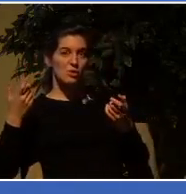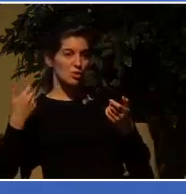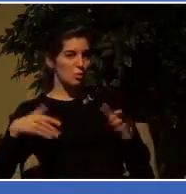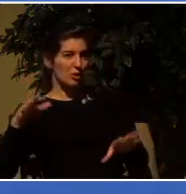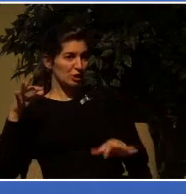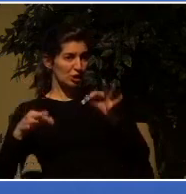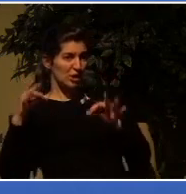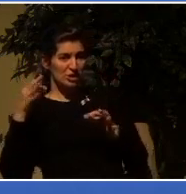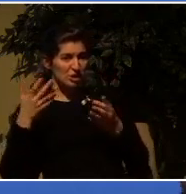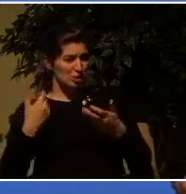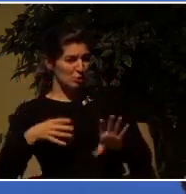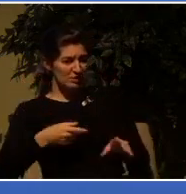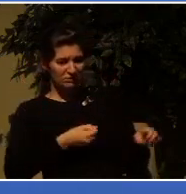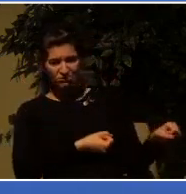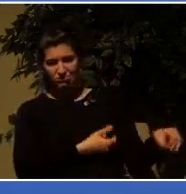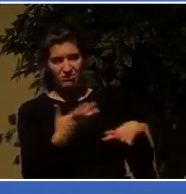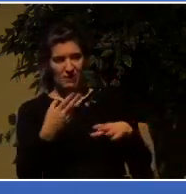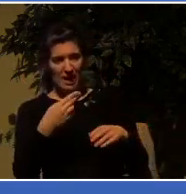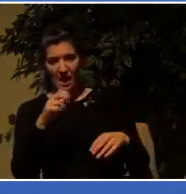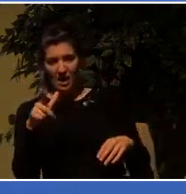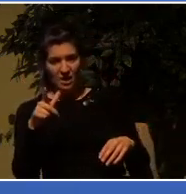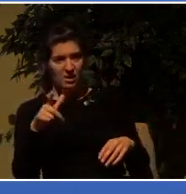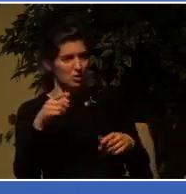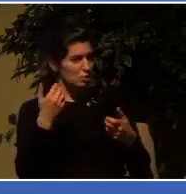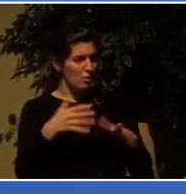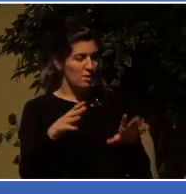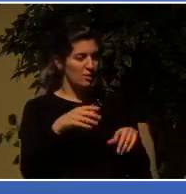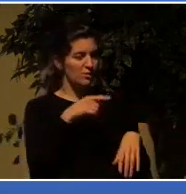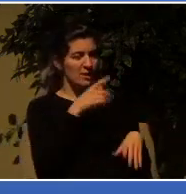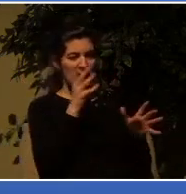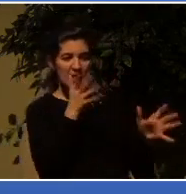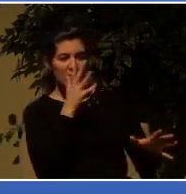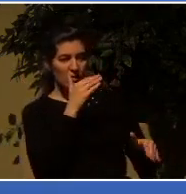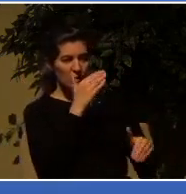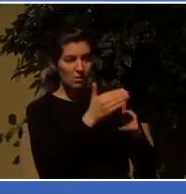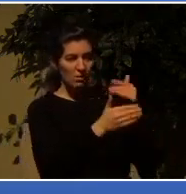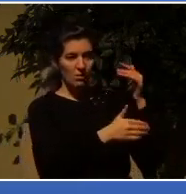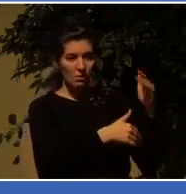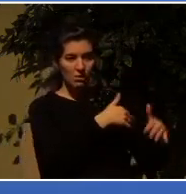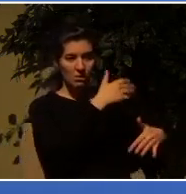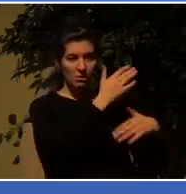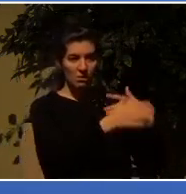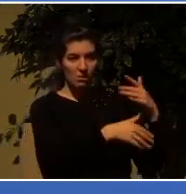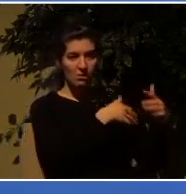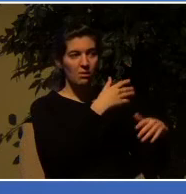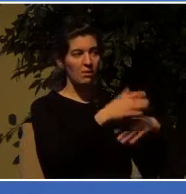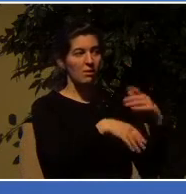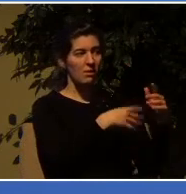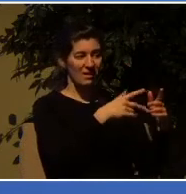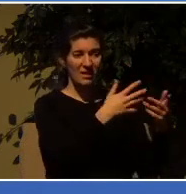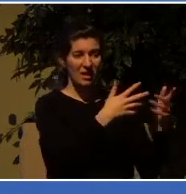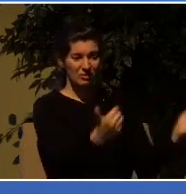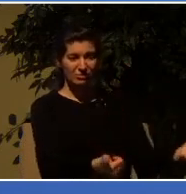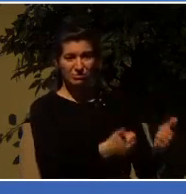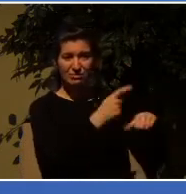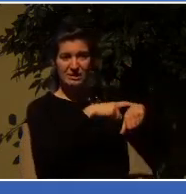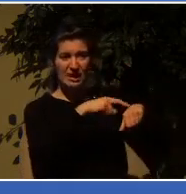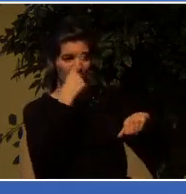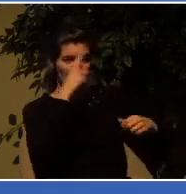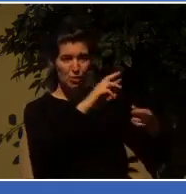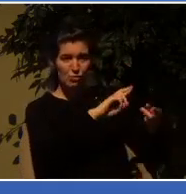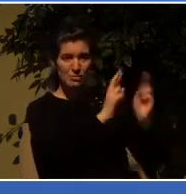gives lots of opportunity for repentance but at the same time as people keep on